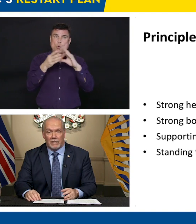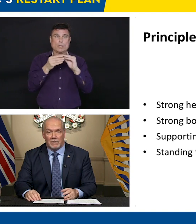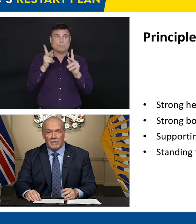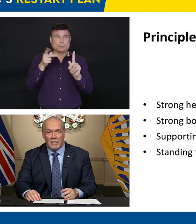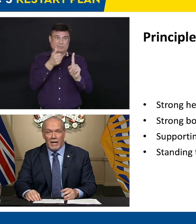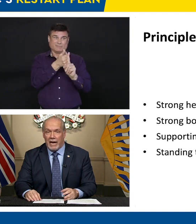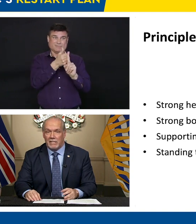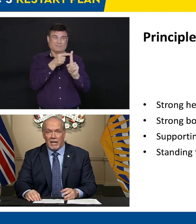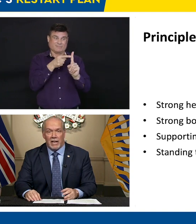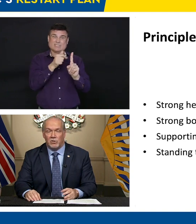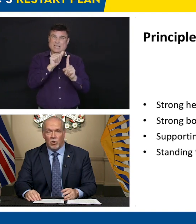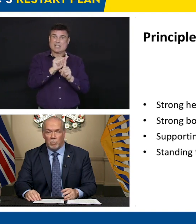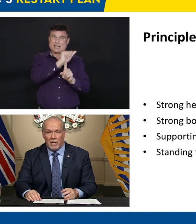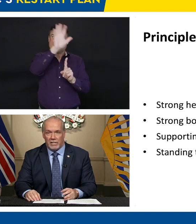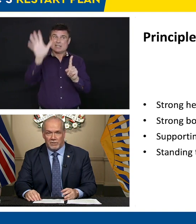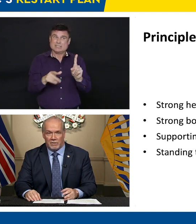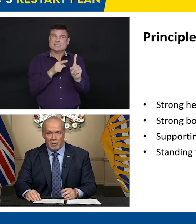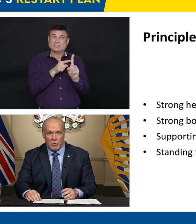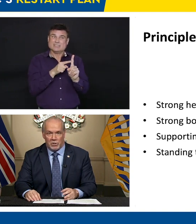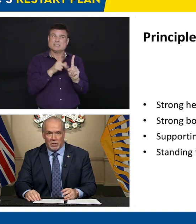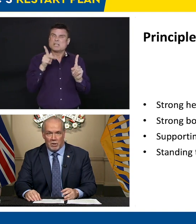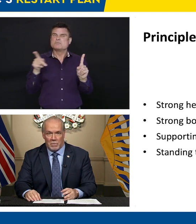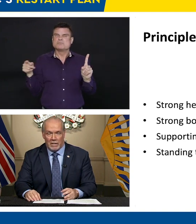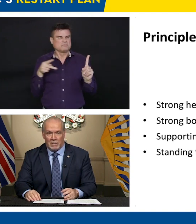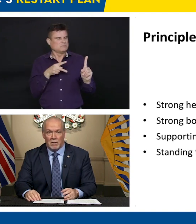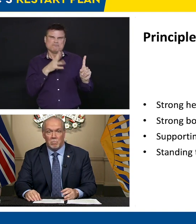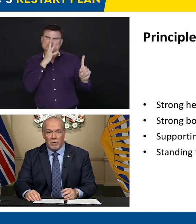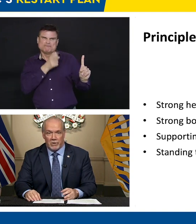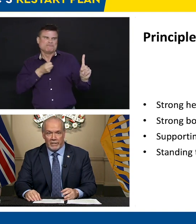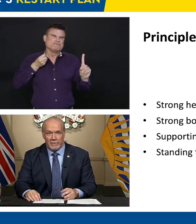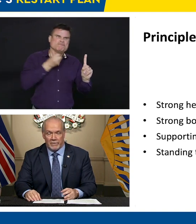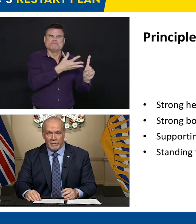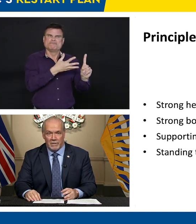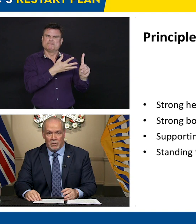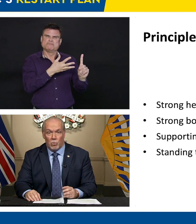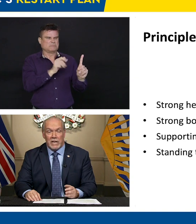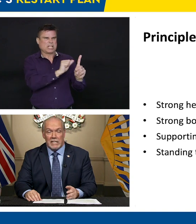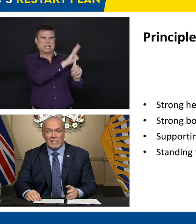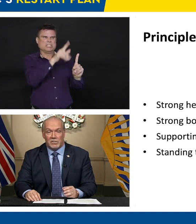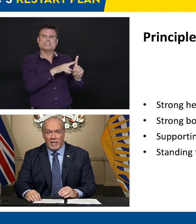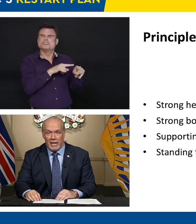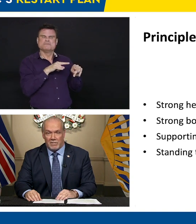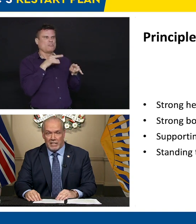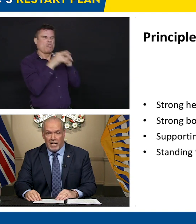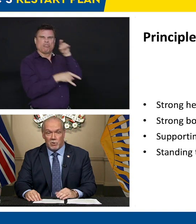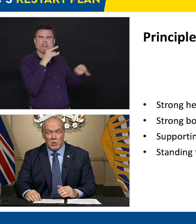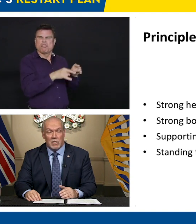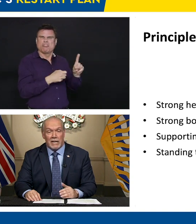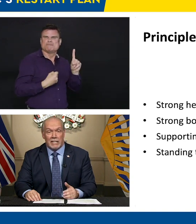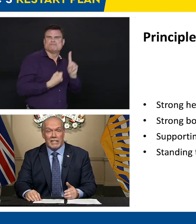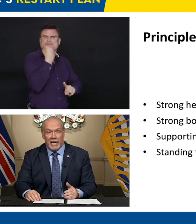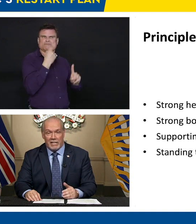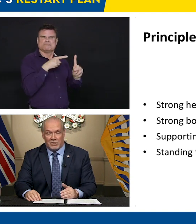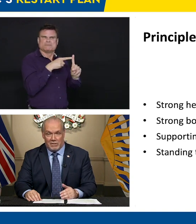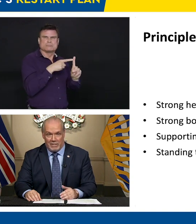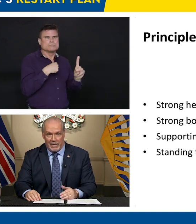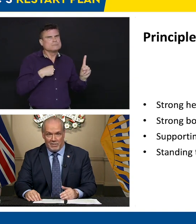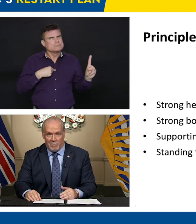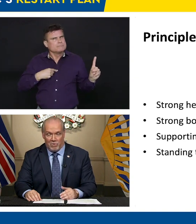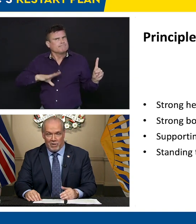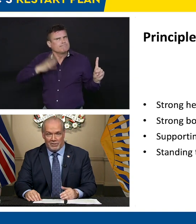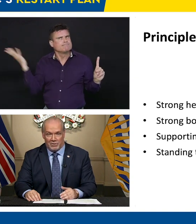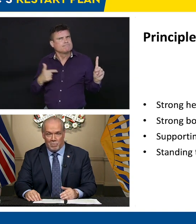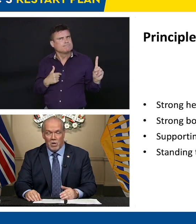was angry. Hate has no place in British Columbia, period. We need to stand together, united against